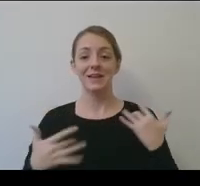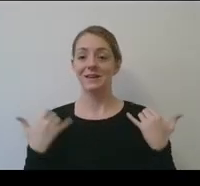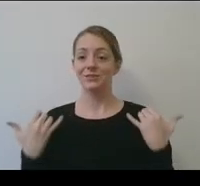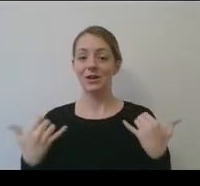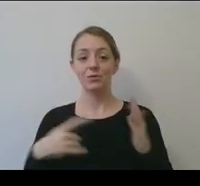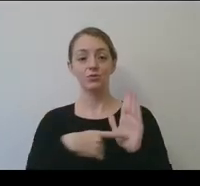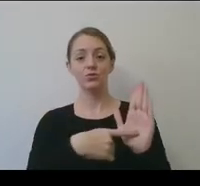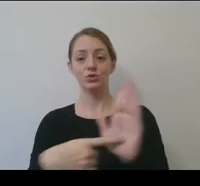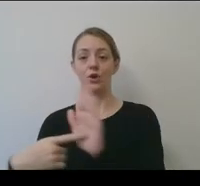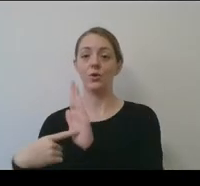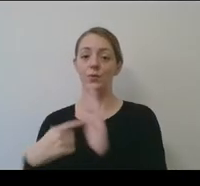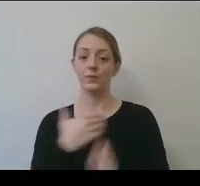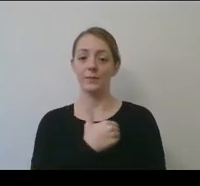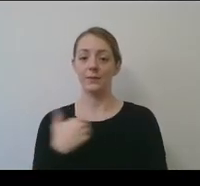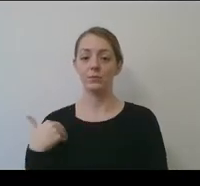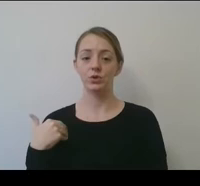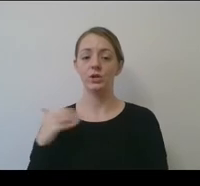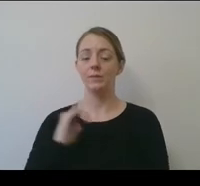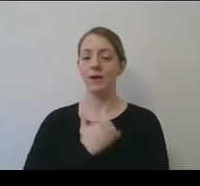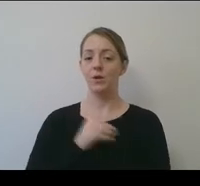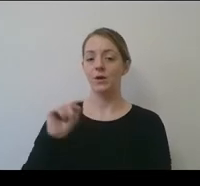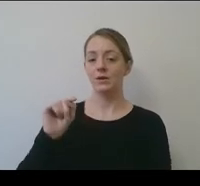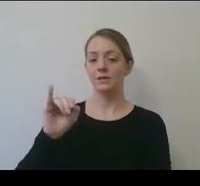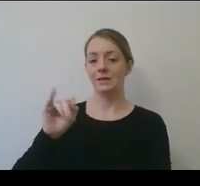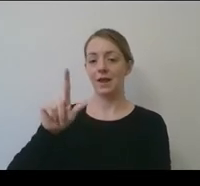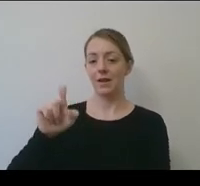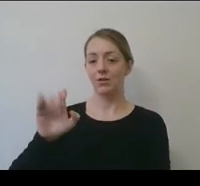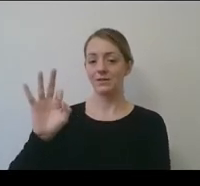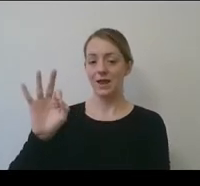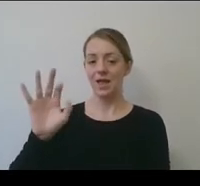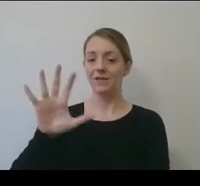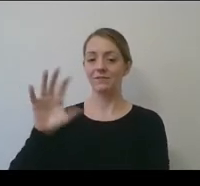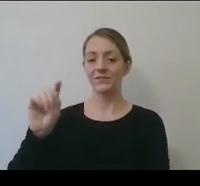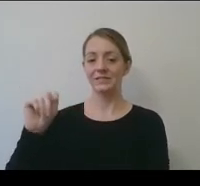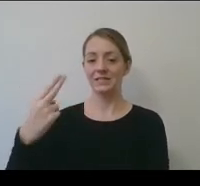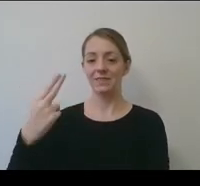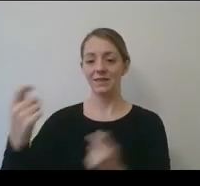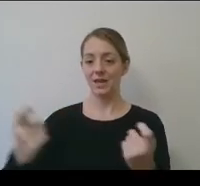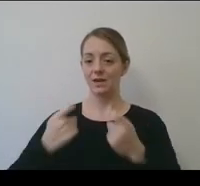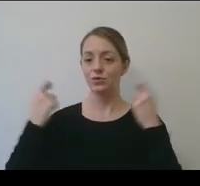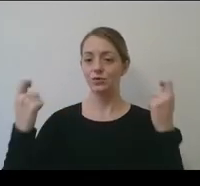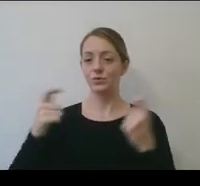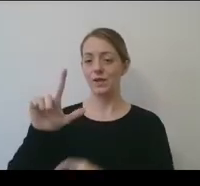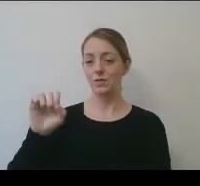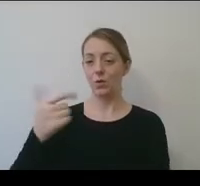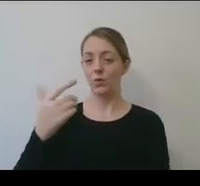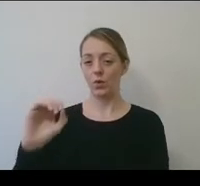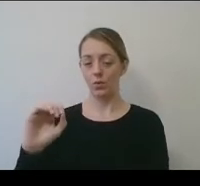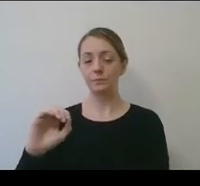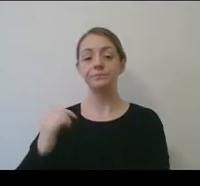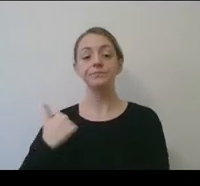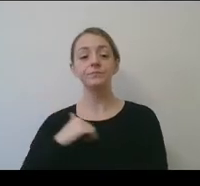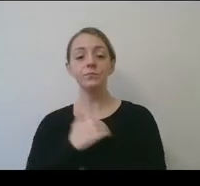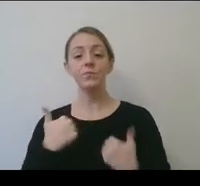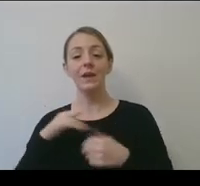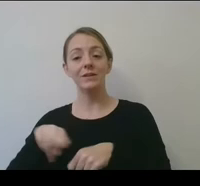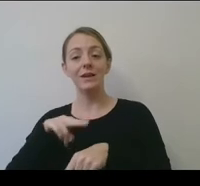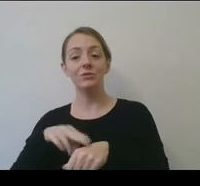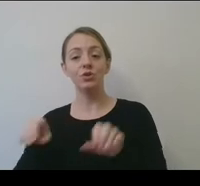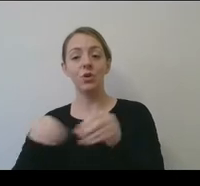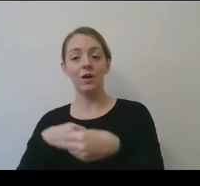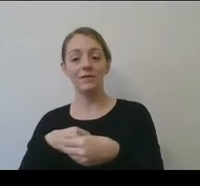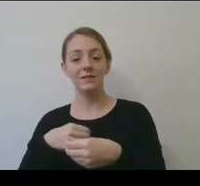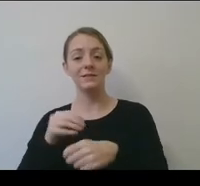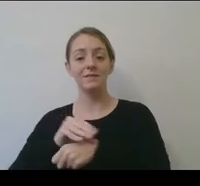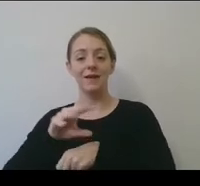membership our Title IX 50th anniversary logo. And so we had a national office advisory group working on Title IX